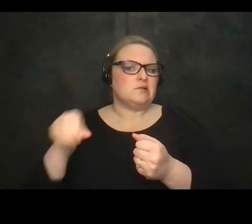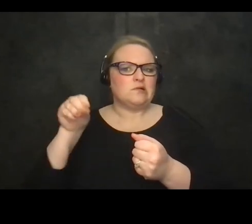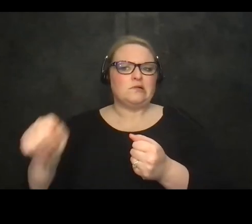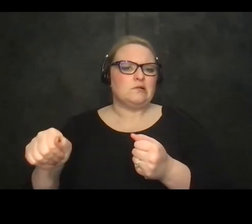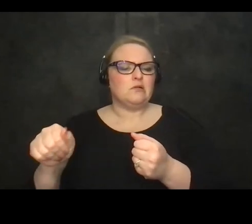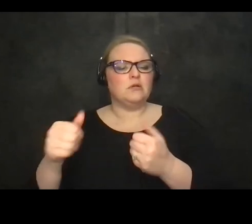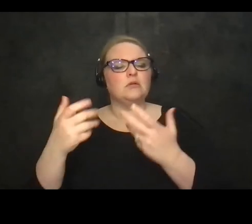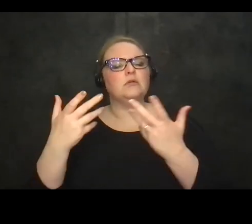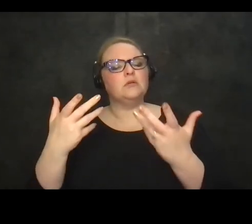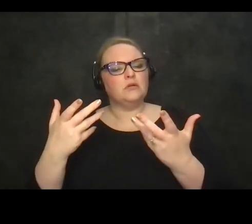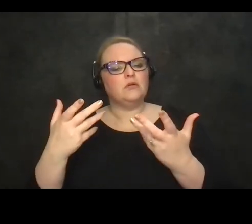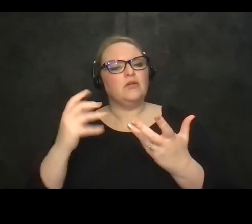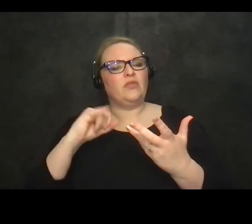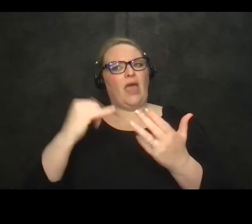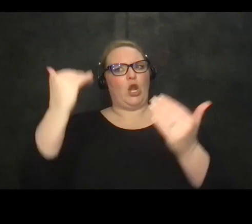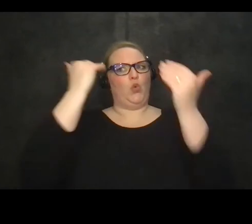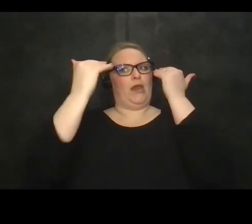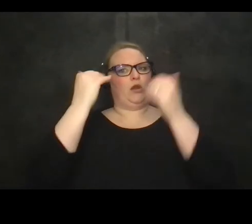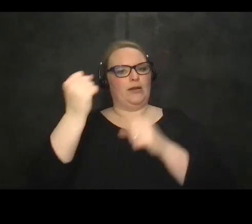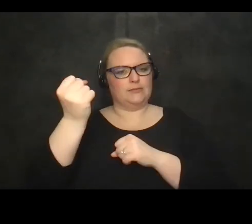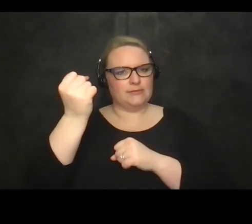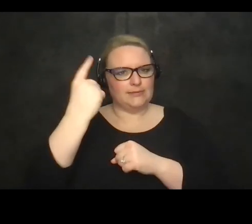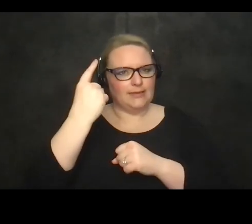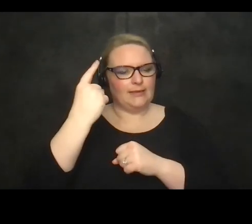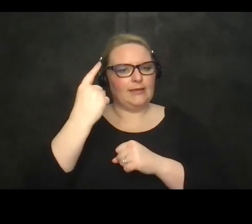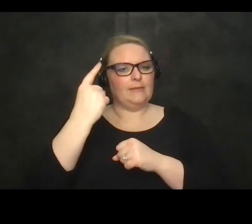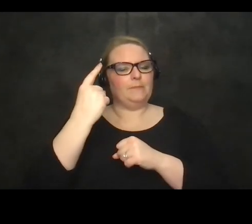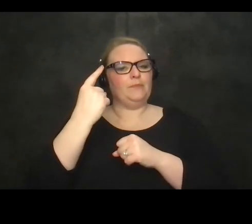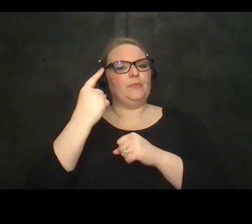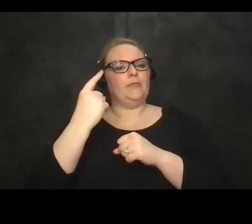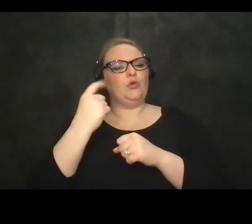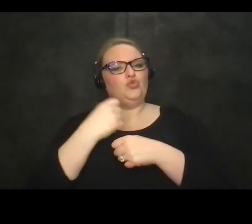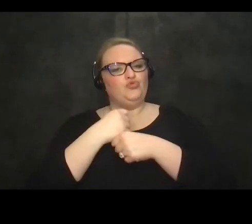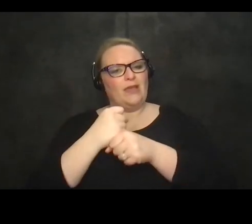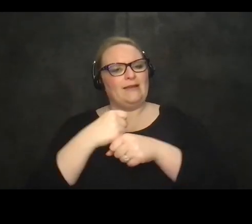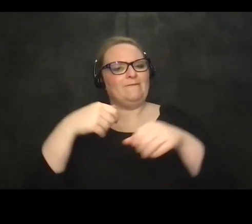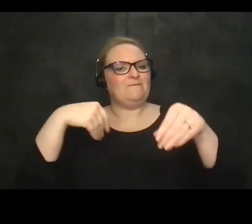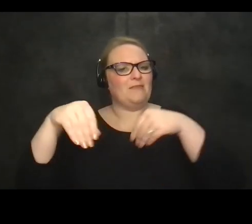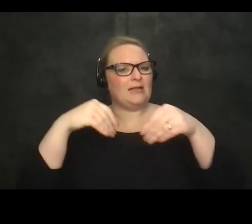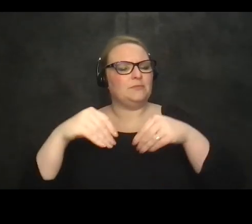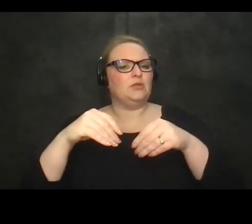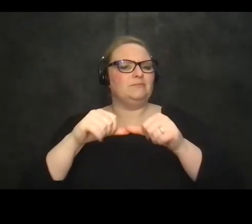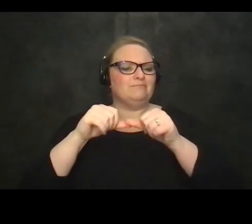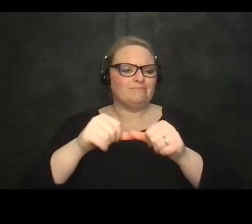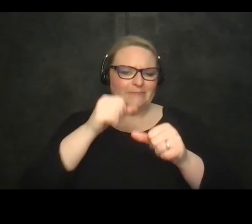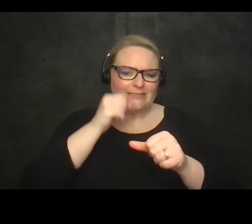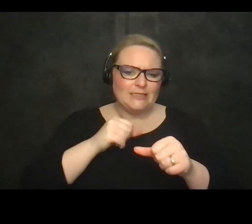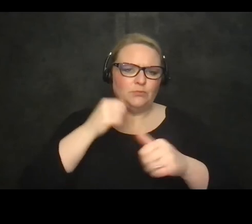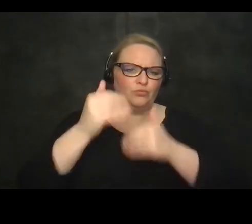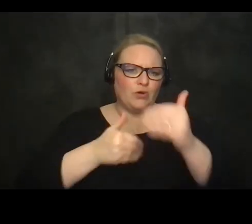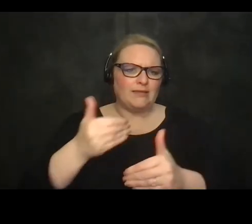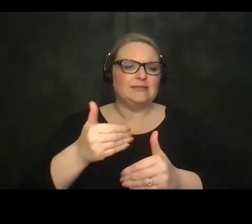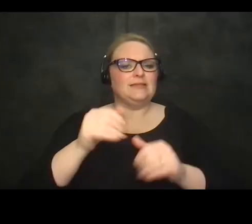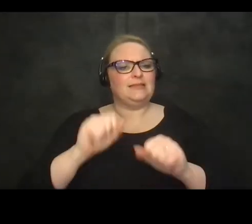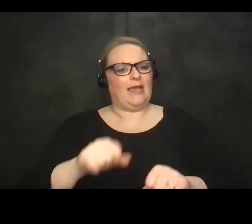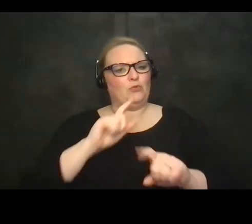so that awareness that understanding and building flexible and resilient processes that respond to change and what will make sure